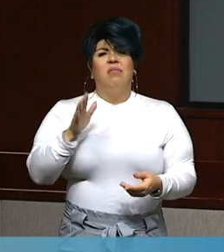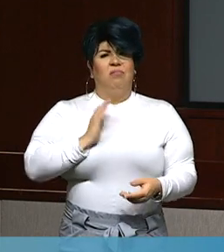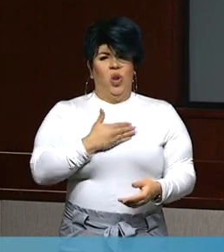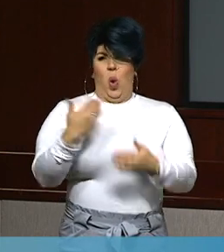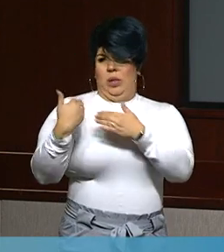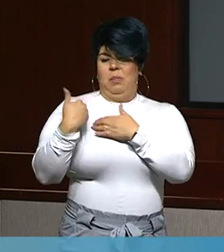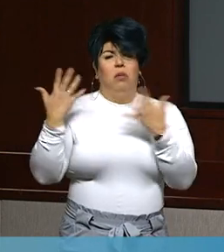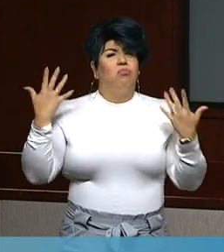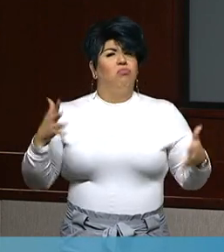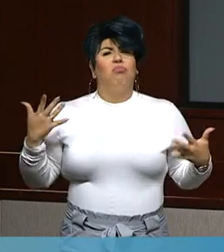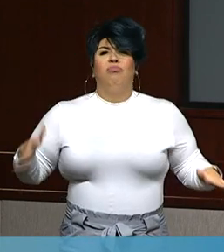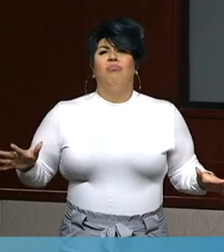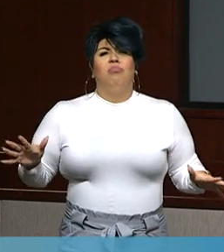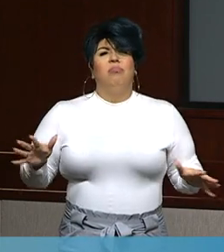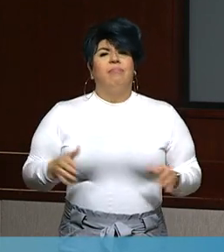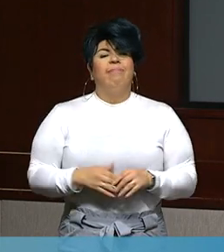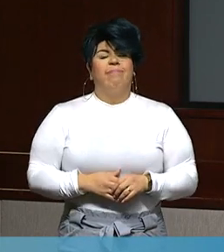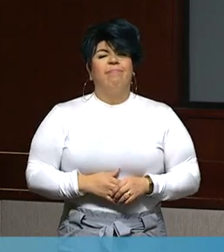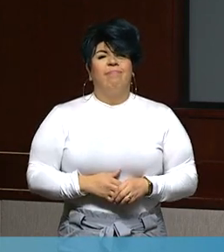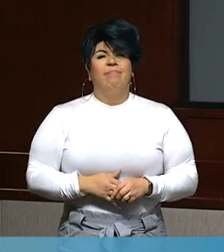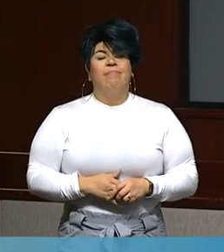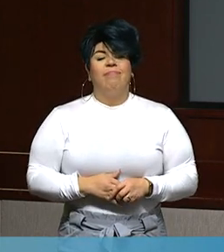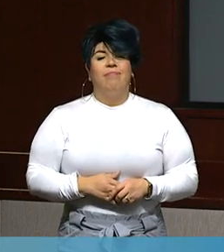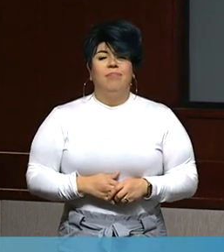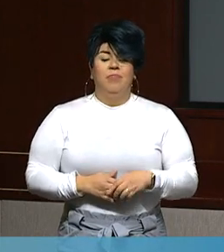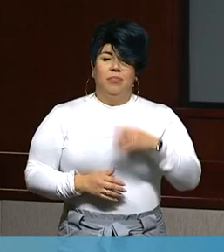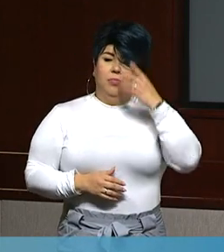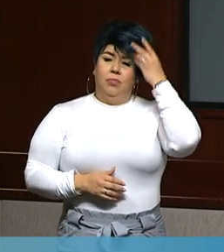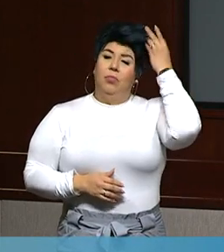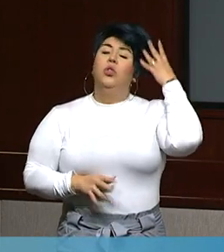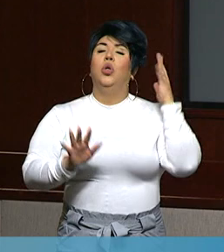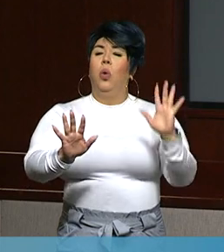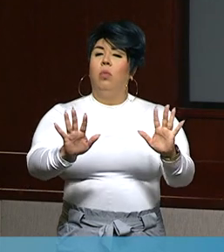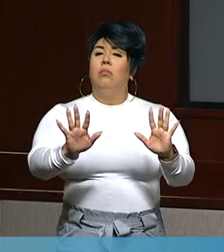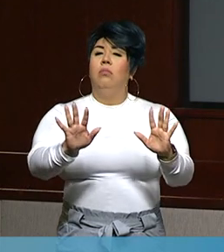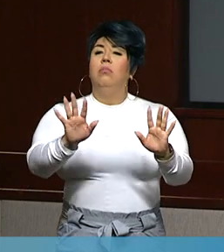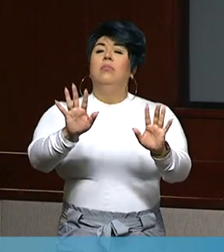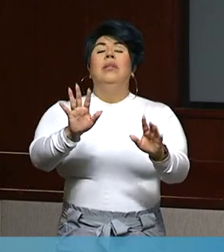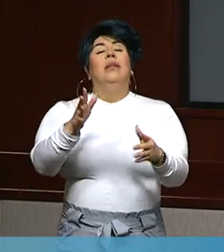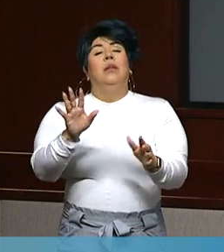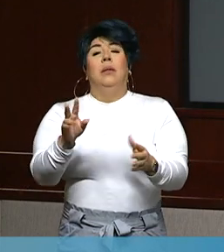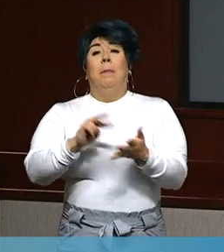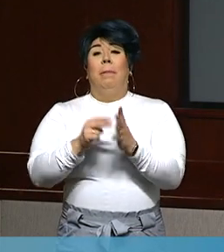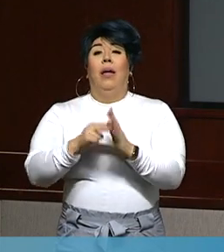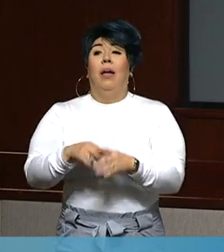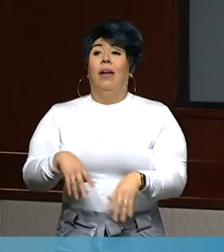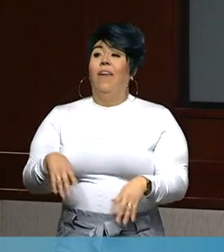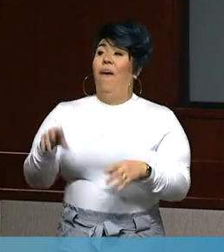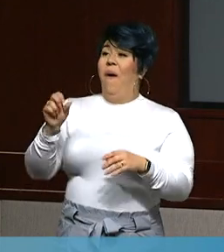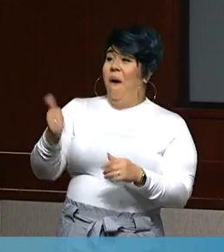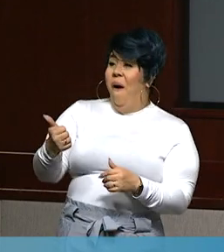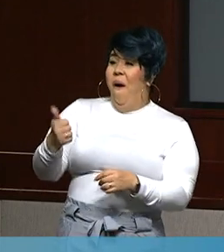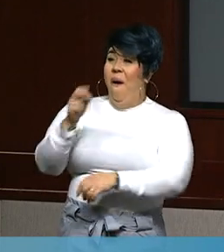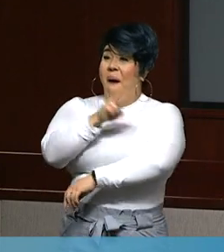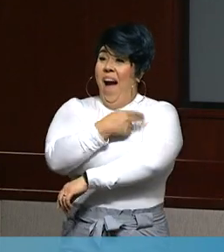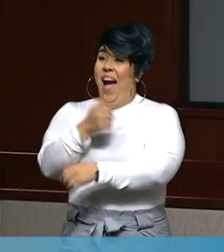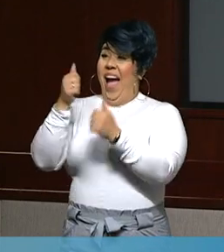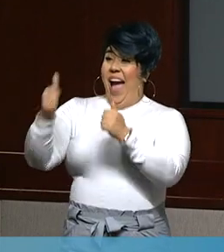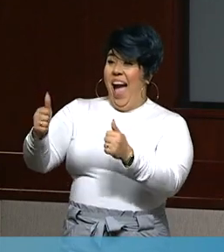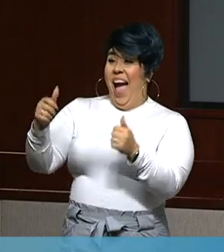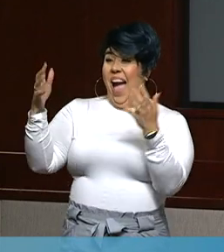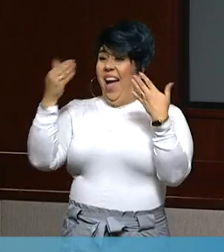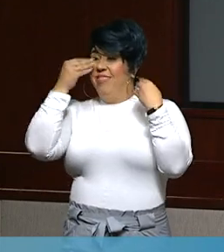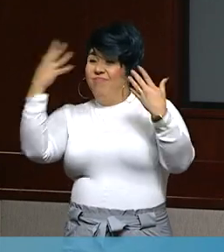we prepare. That's how we work. And so people need to be cautious, but there does not to be a panic